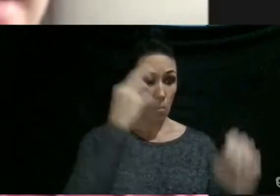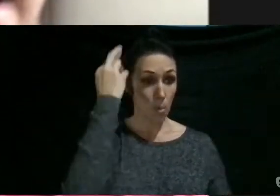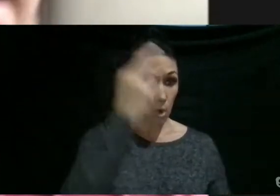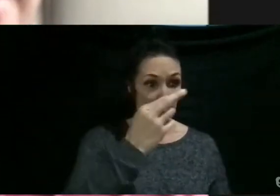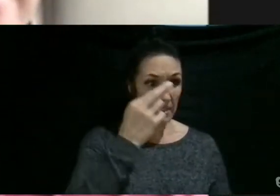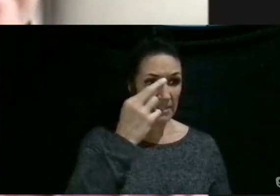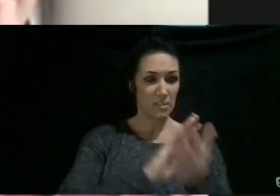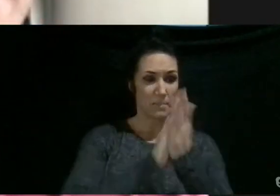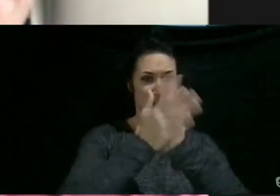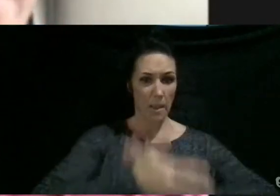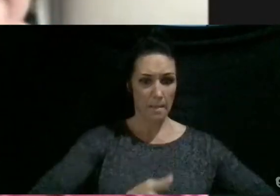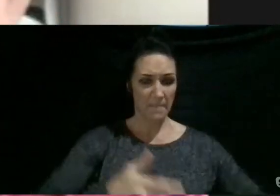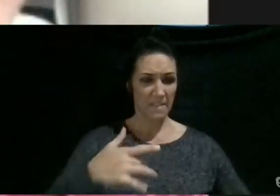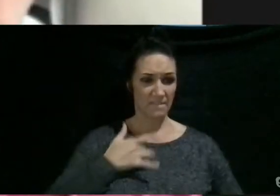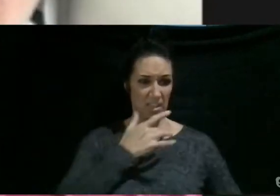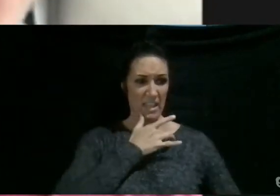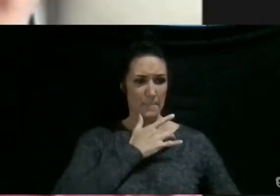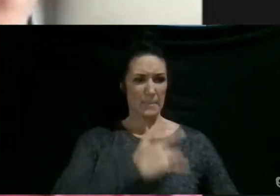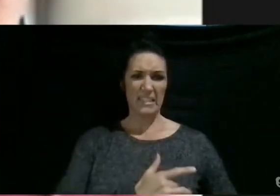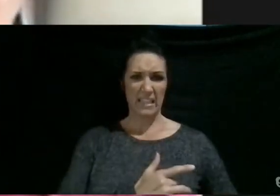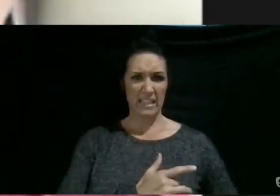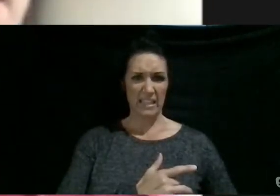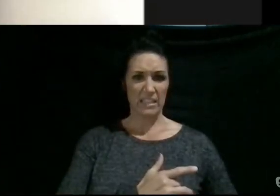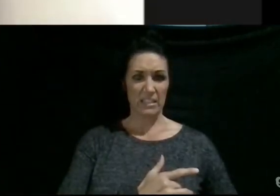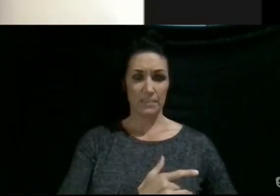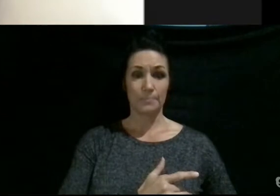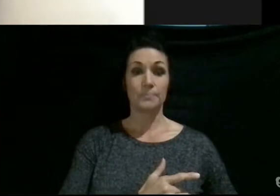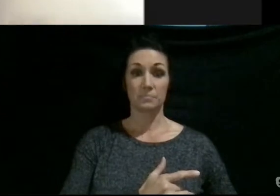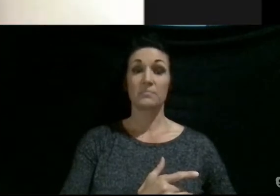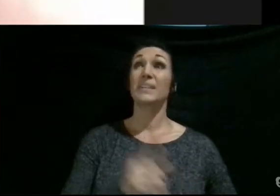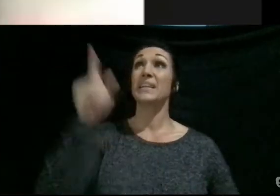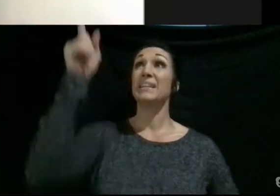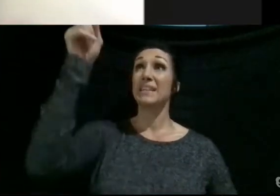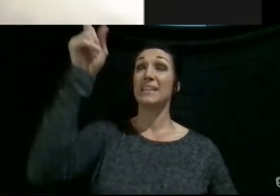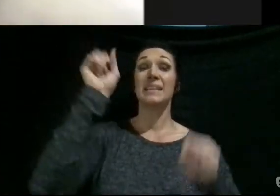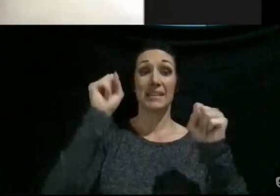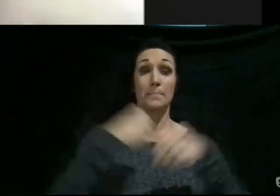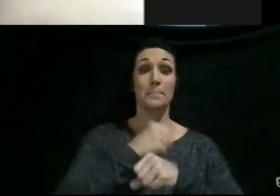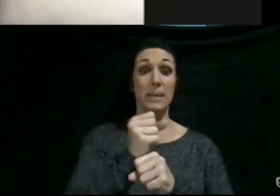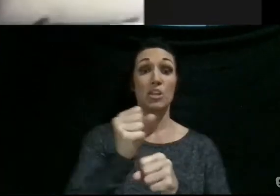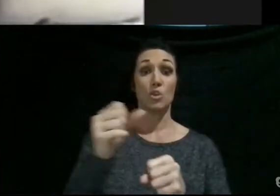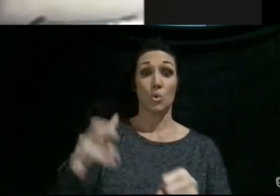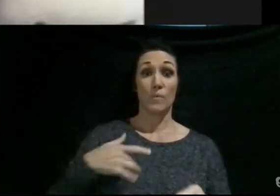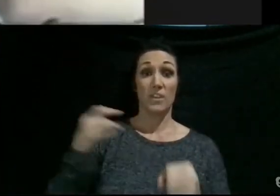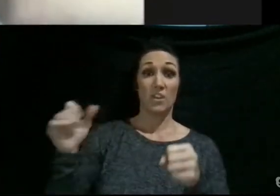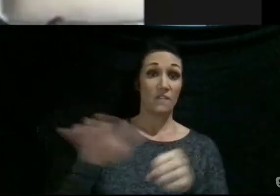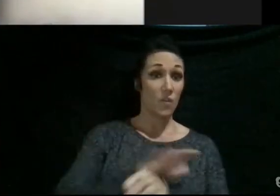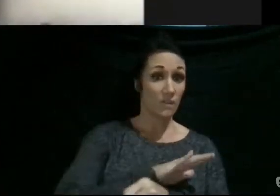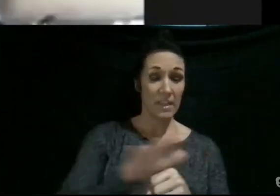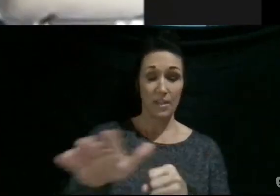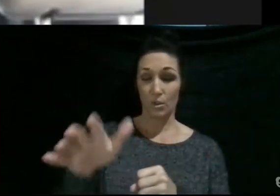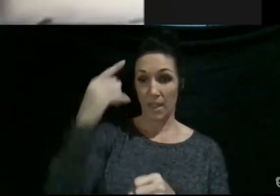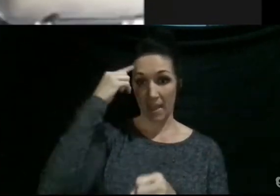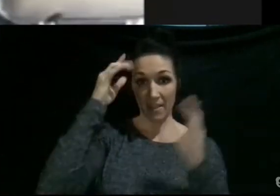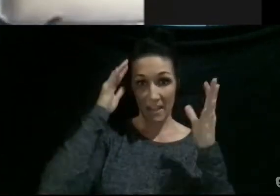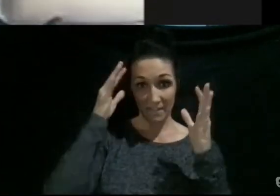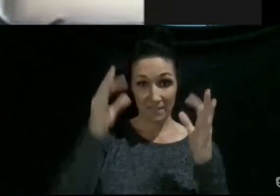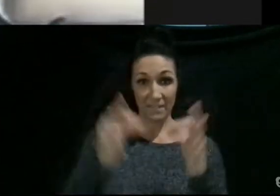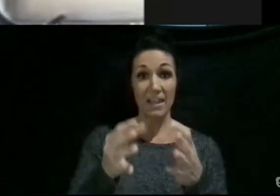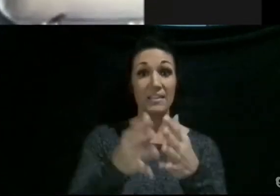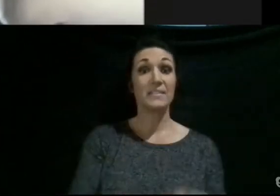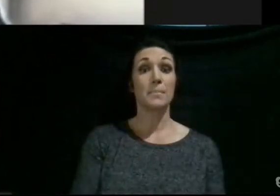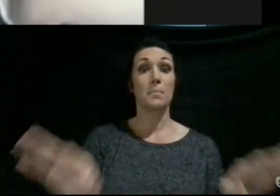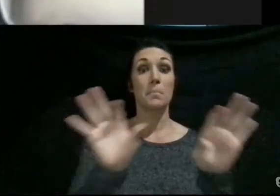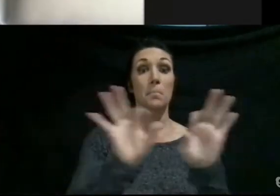only one that can make you feel fulfilled. I think faith is a really important part of Christianity